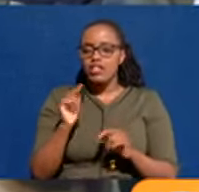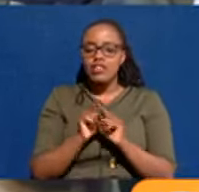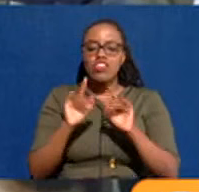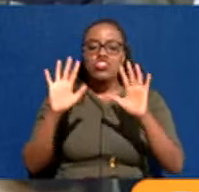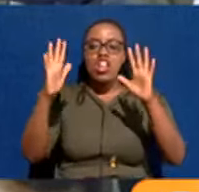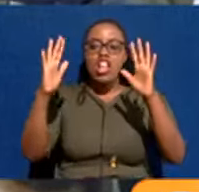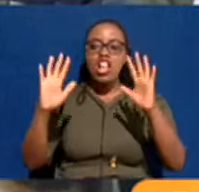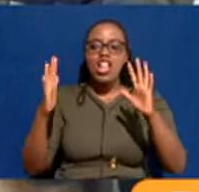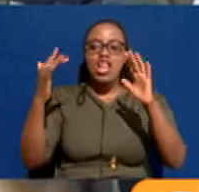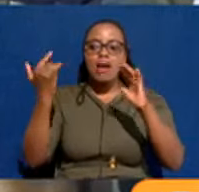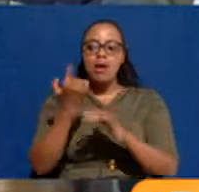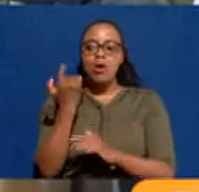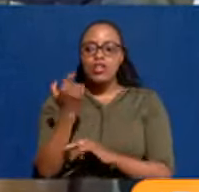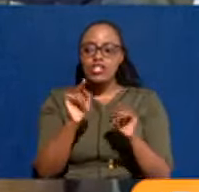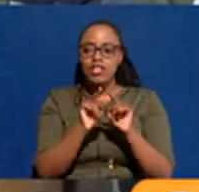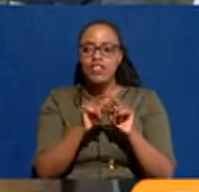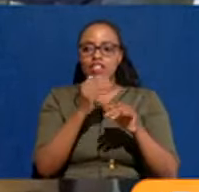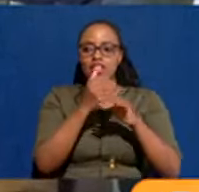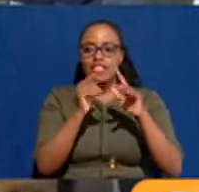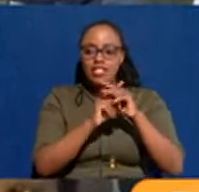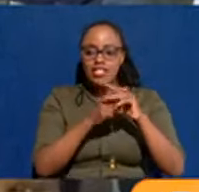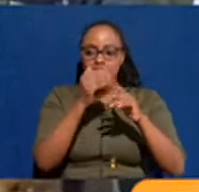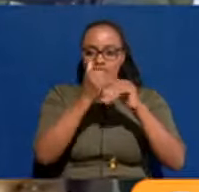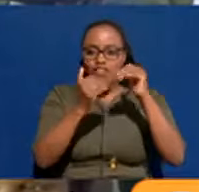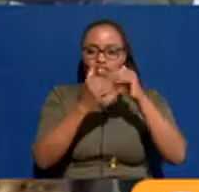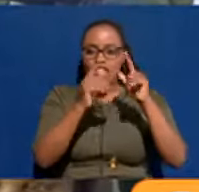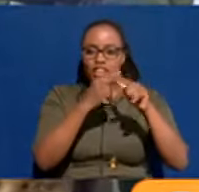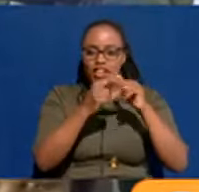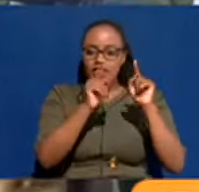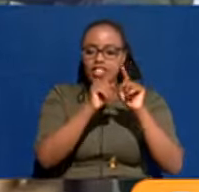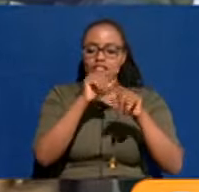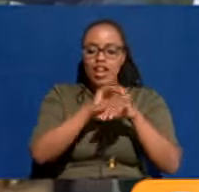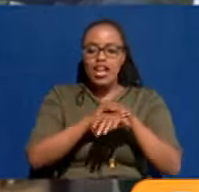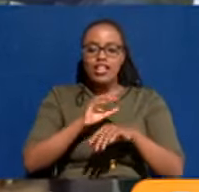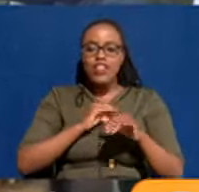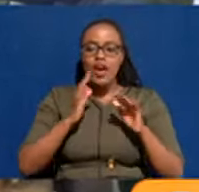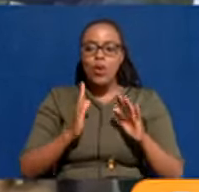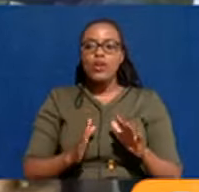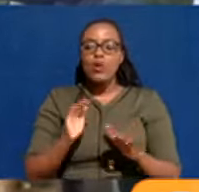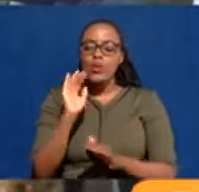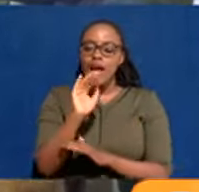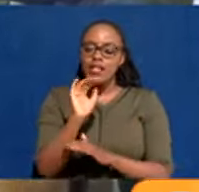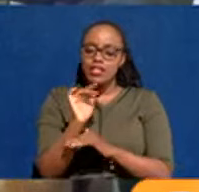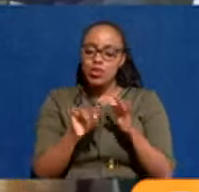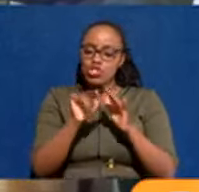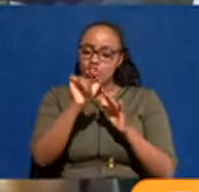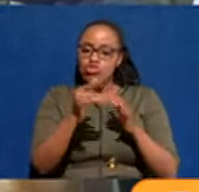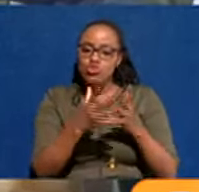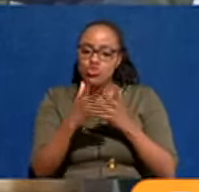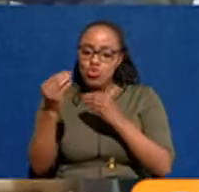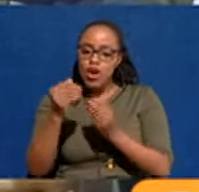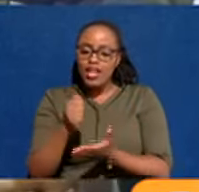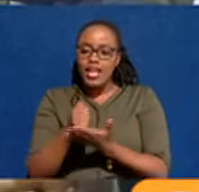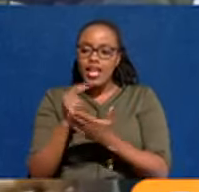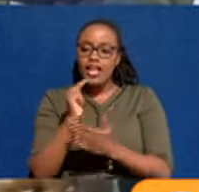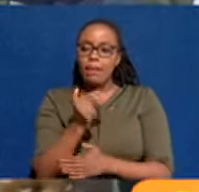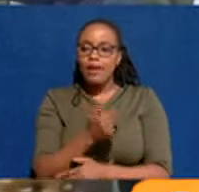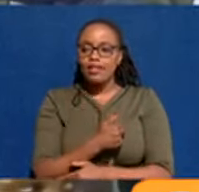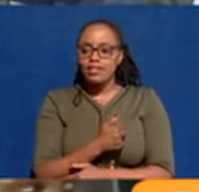makofi. Sawa mama. Nyumba zinaanza, zinachukua, zinapata wenyewe. Alright. Tunaomba uende utusaidie.